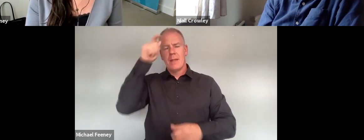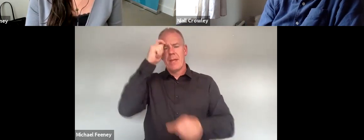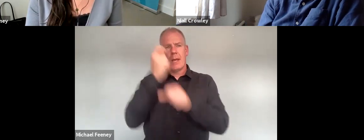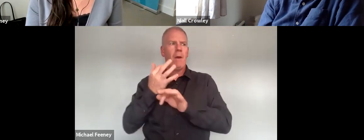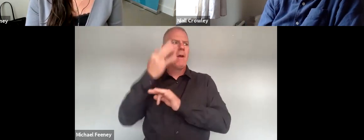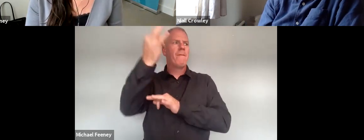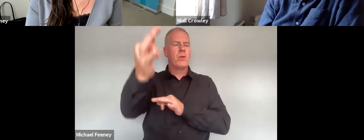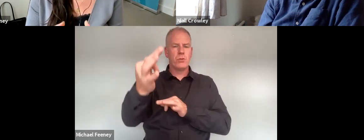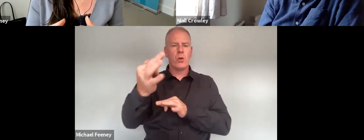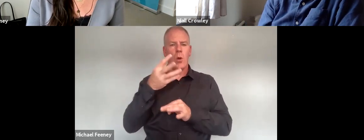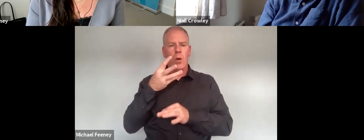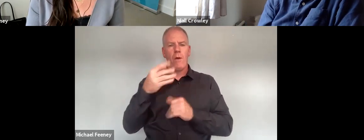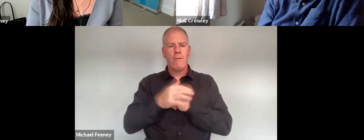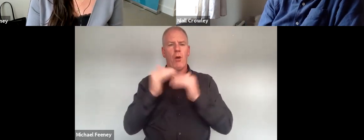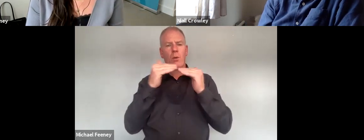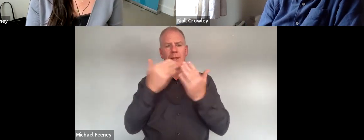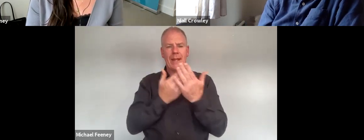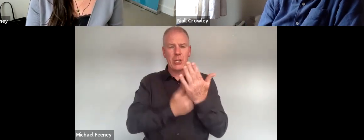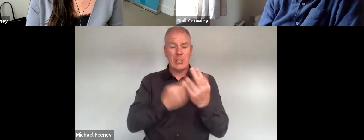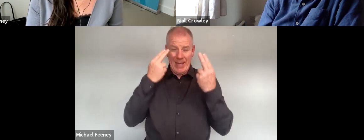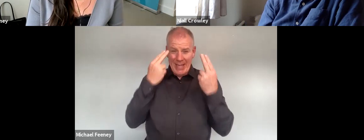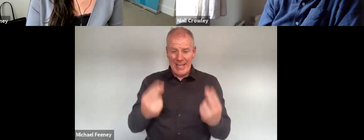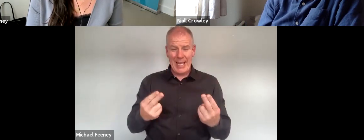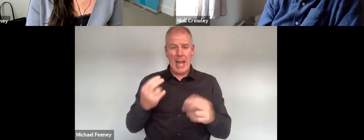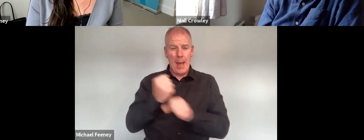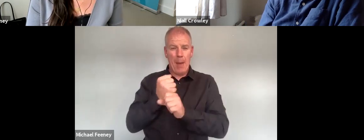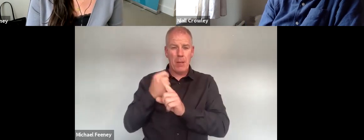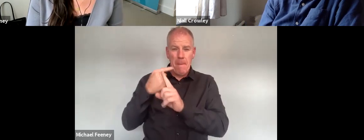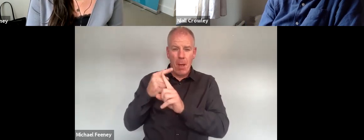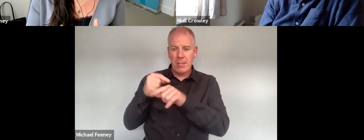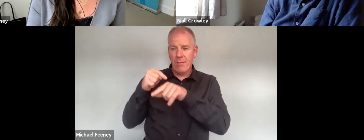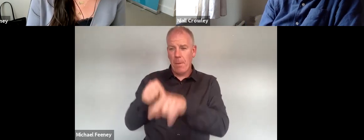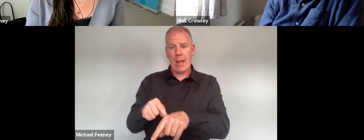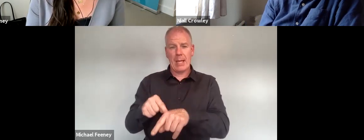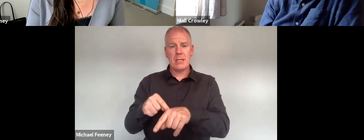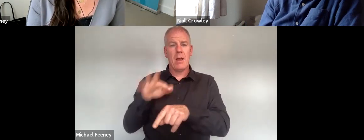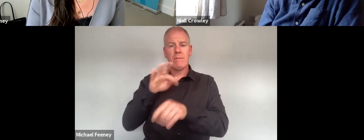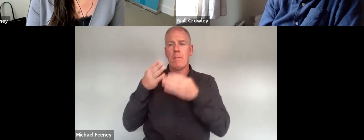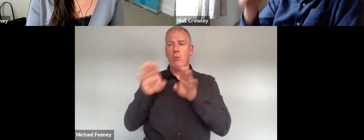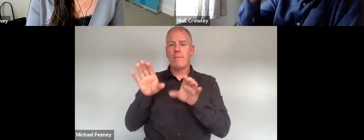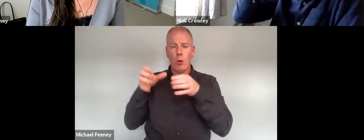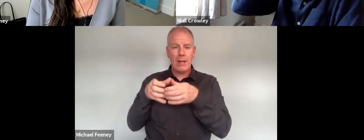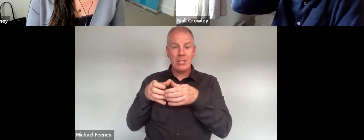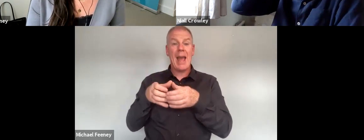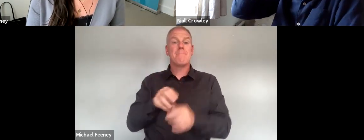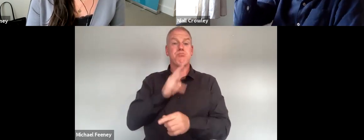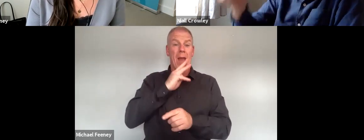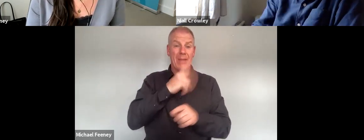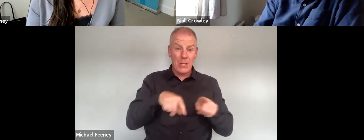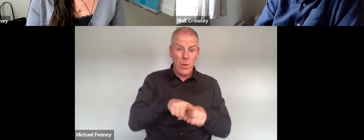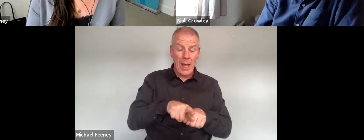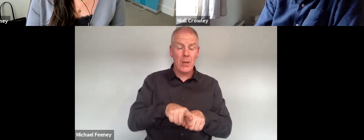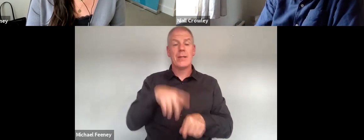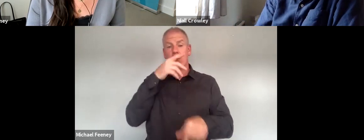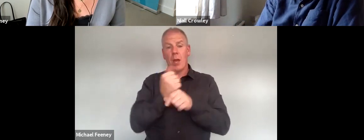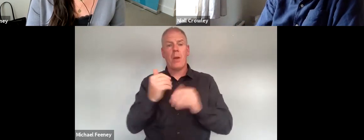equality legislation in Ireland which needs to be focused on proactive compliance by public bodies and by private entities with regards